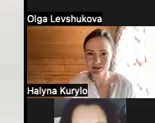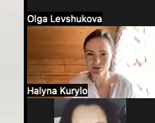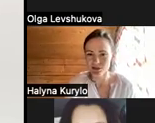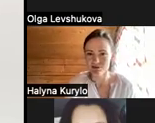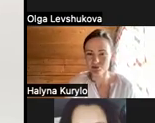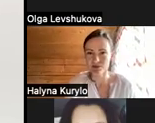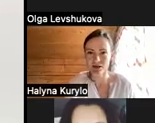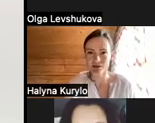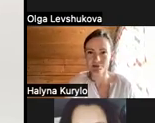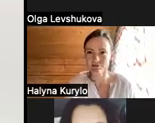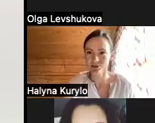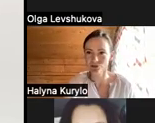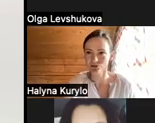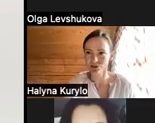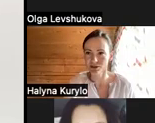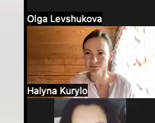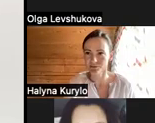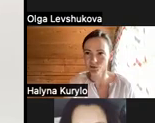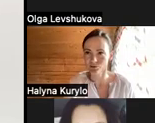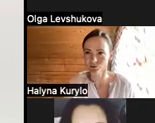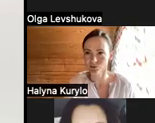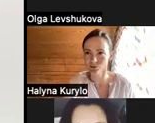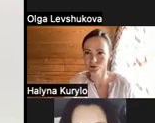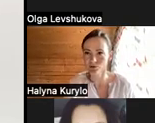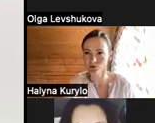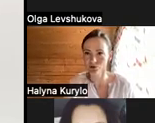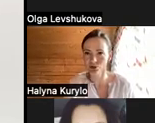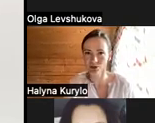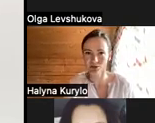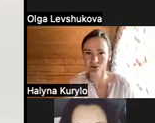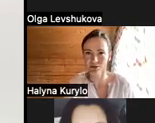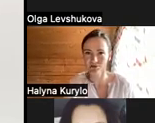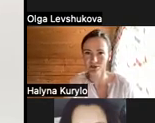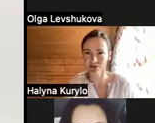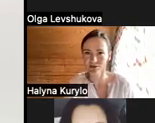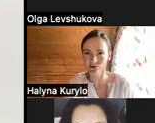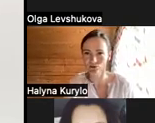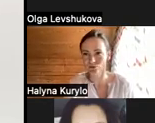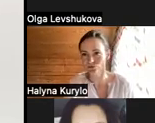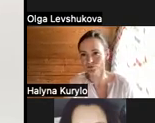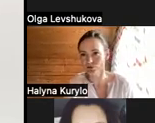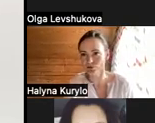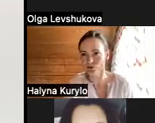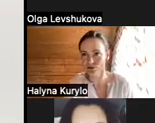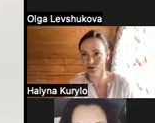the families we surveyed mostly women answered our questions